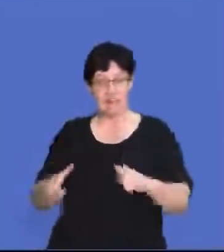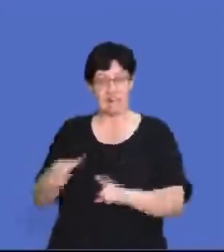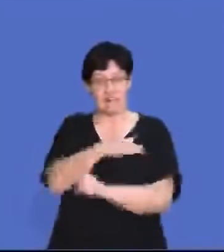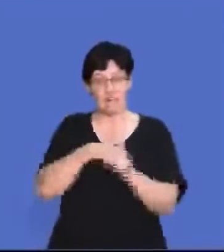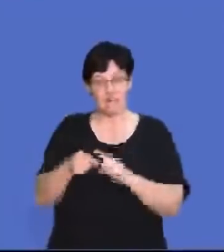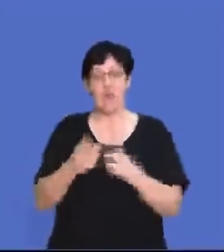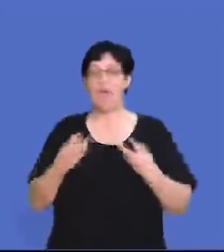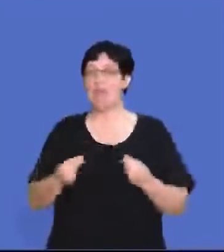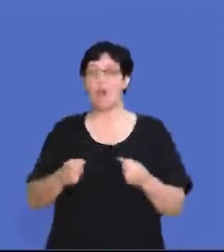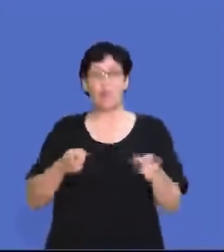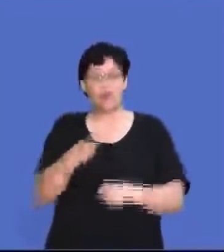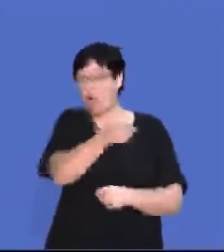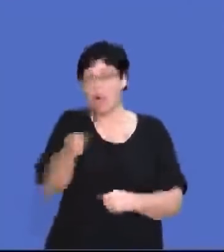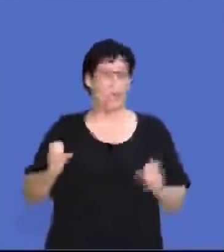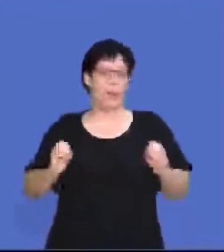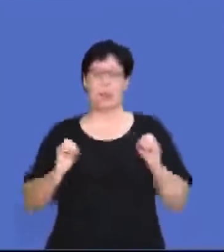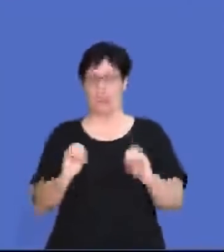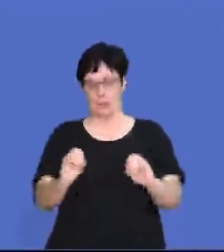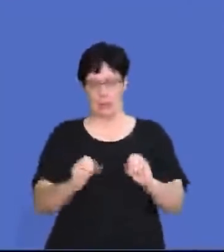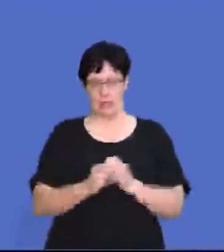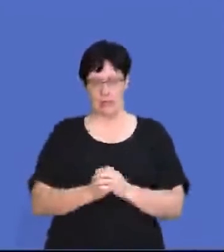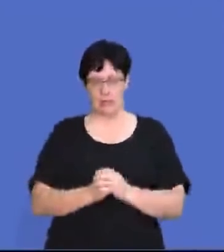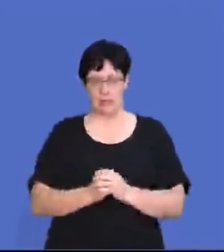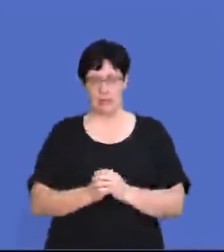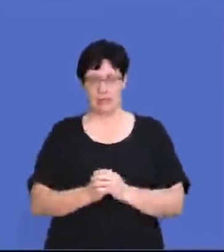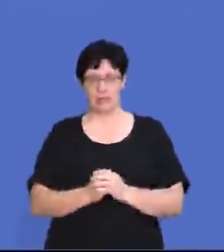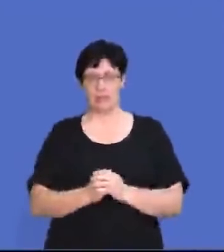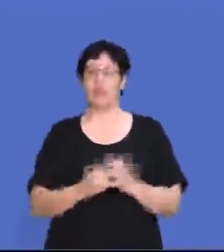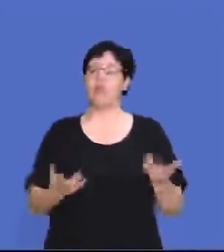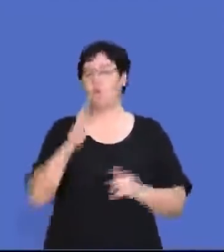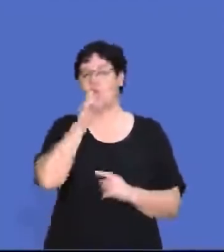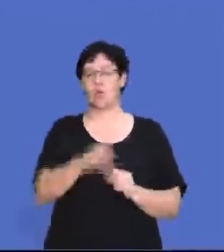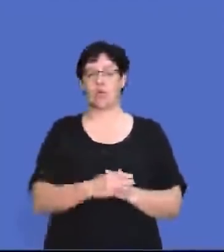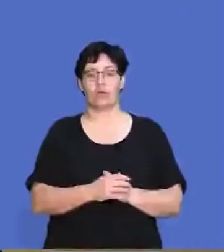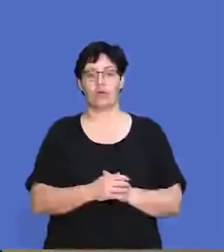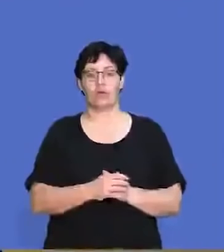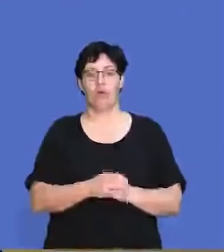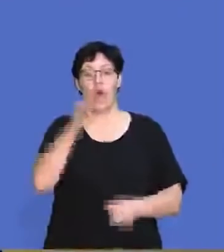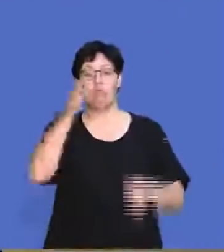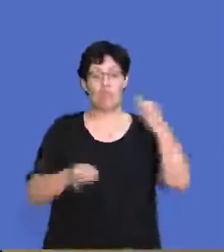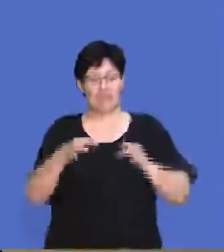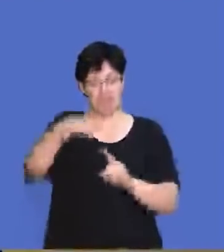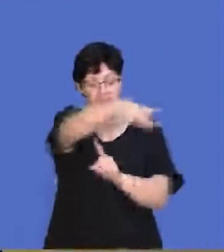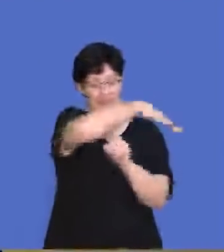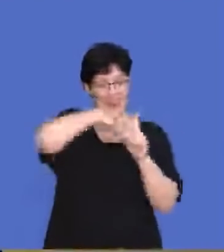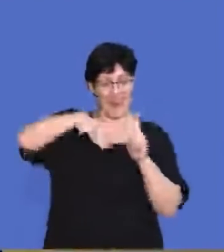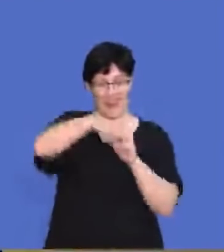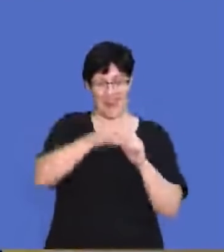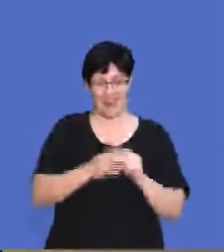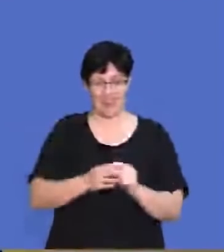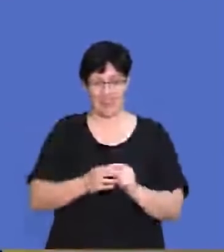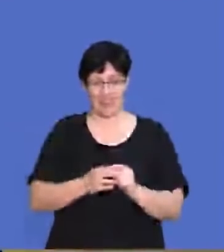environment, we have absolutely no control. So if you look at the political environment